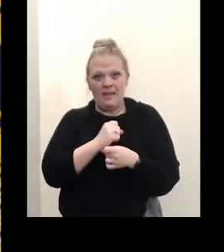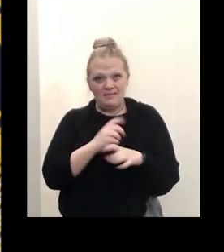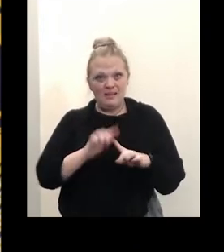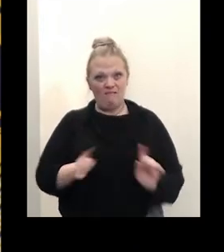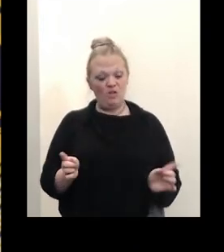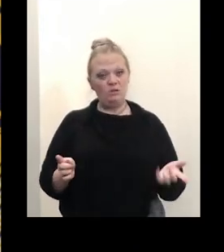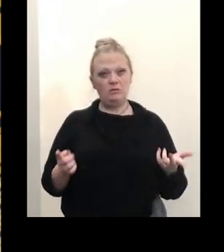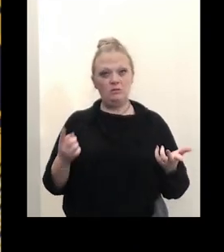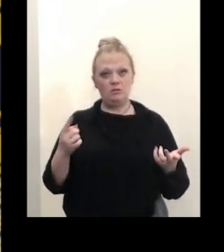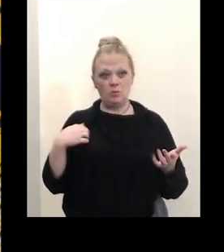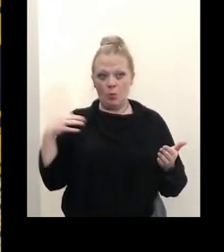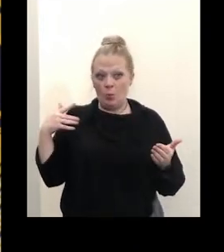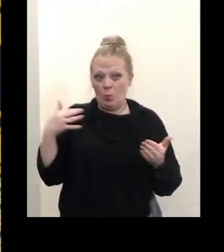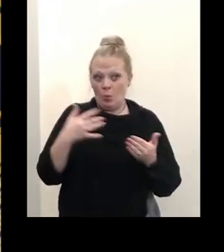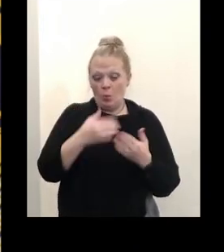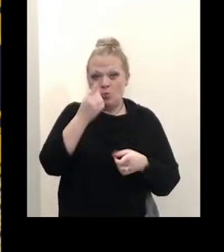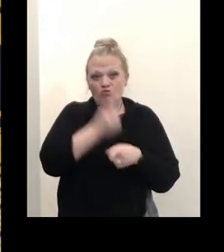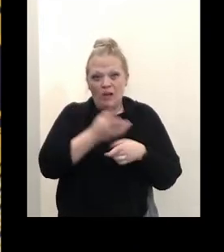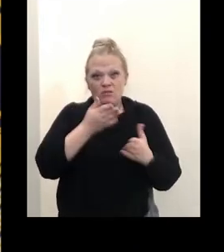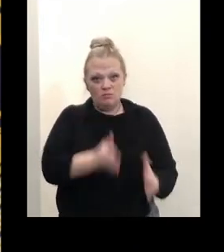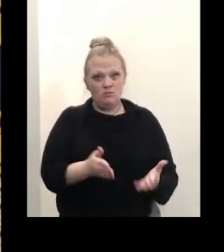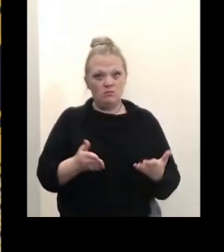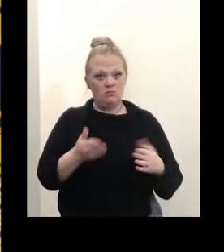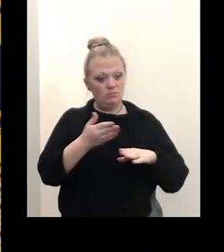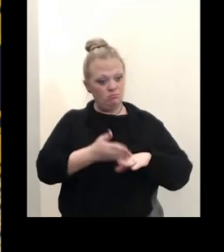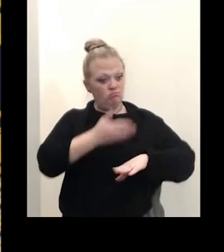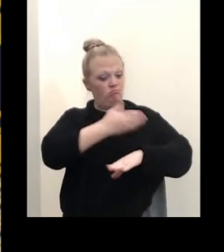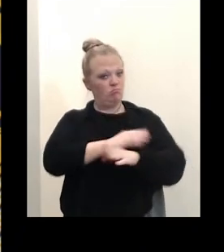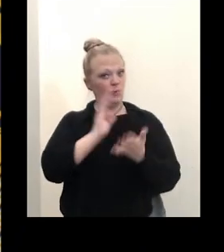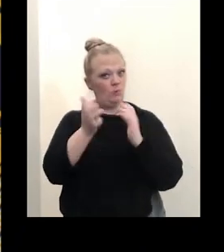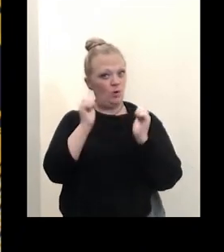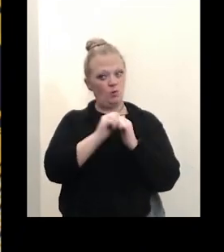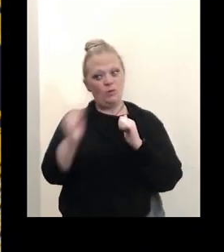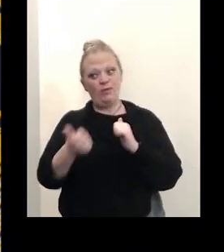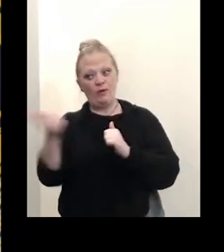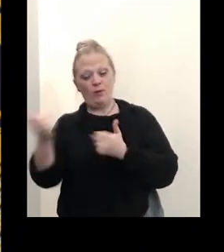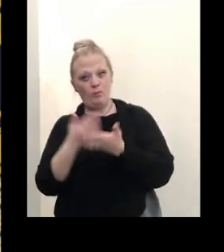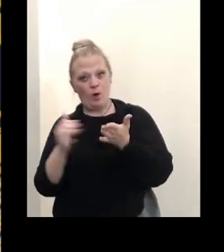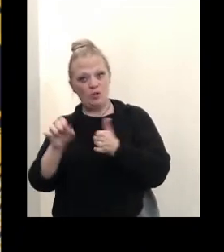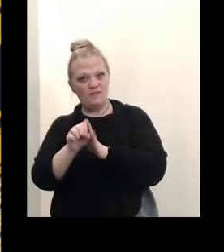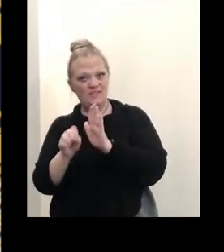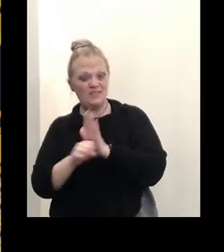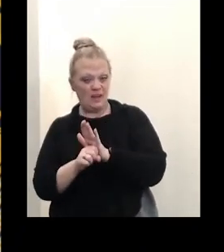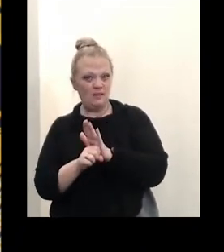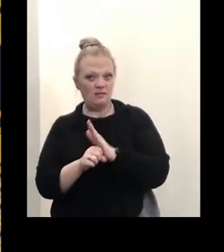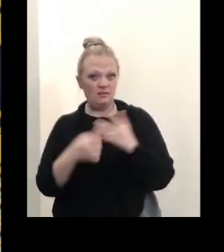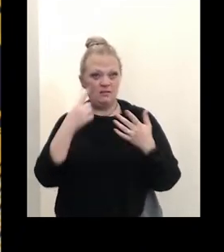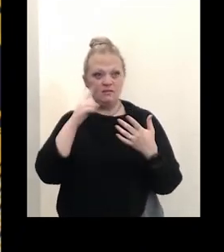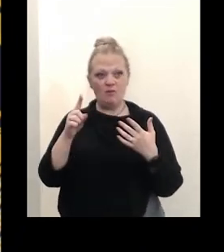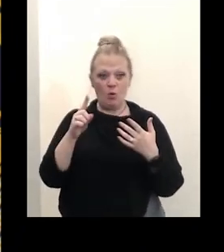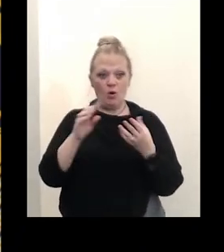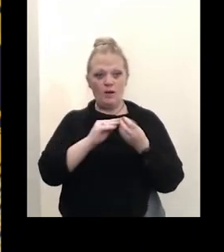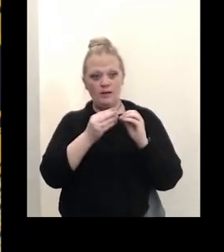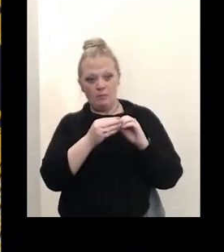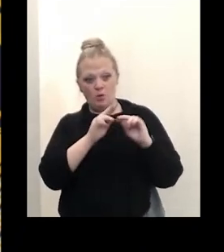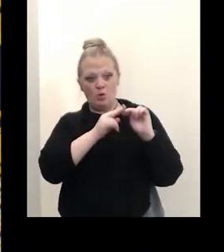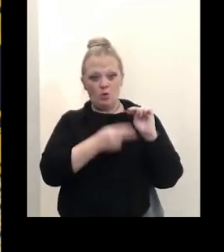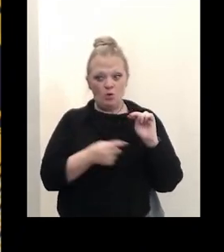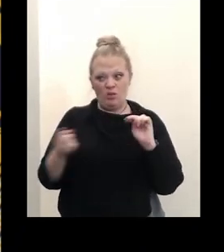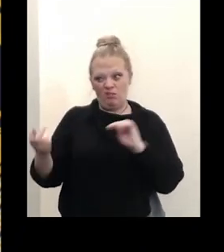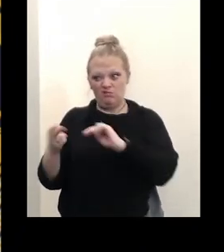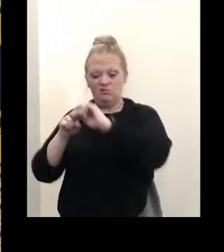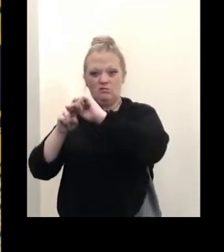headed in the right direction we're doing better than other parts of new york state right now when it comes to our rates are declining while other areas are going up